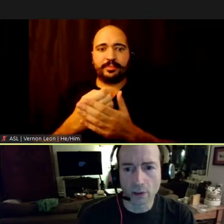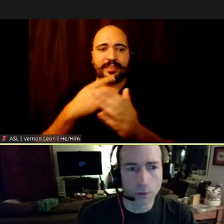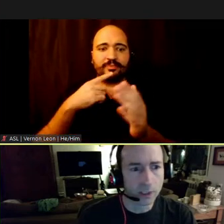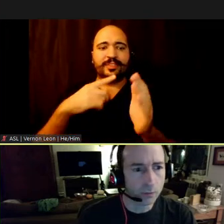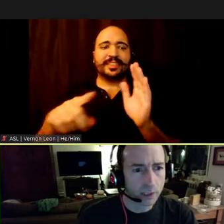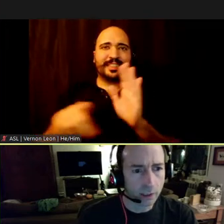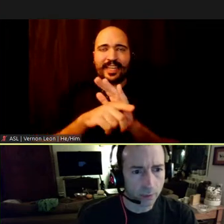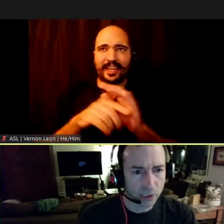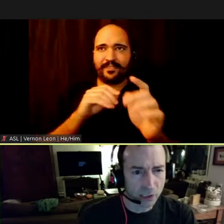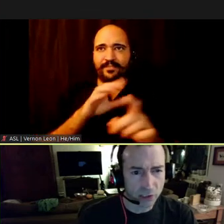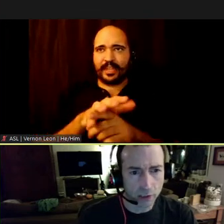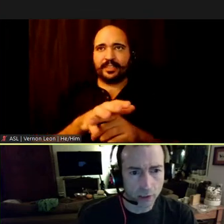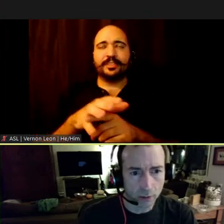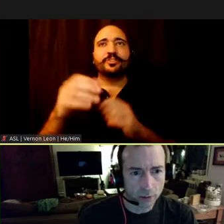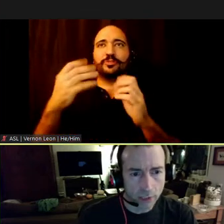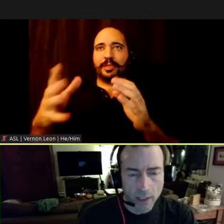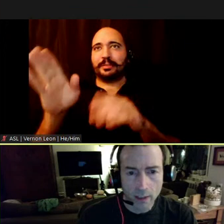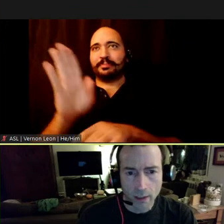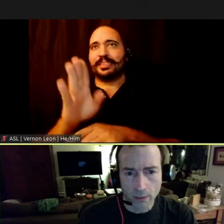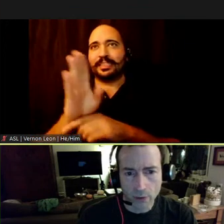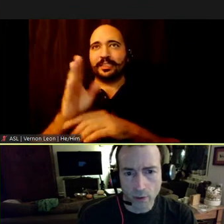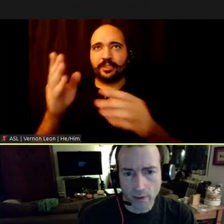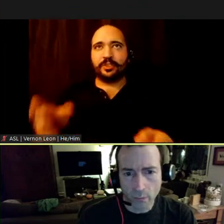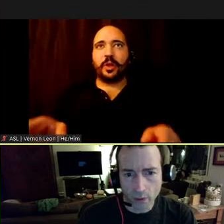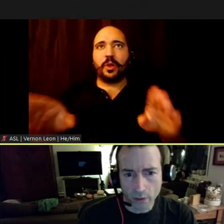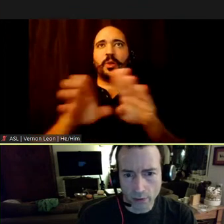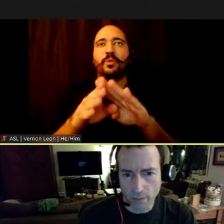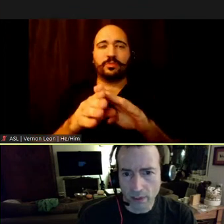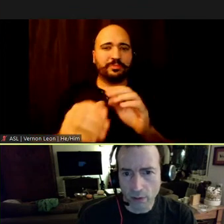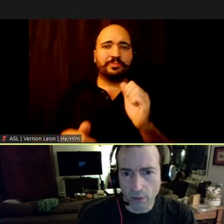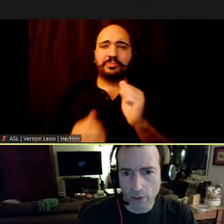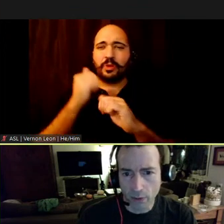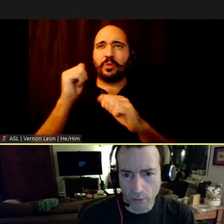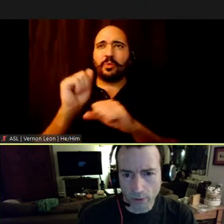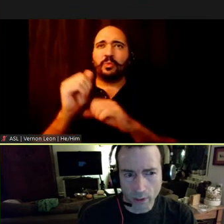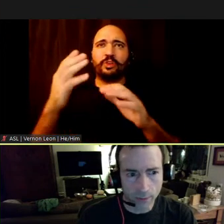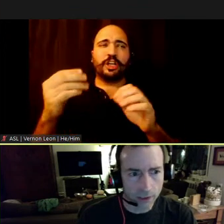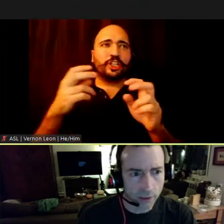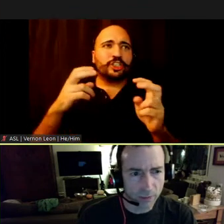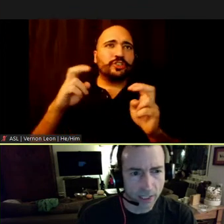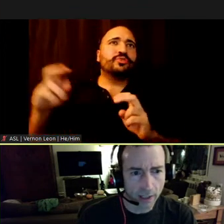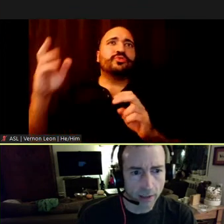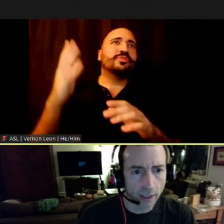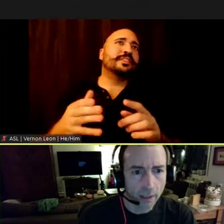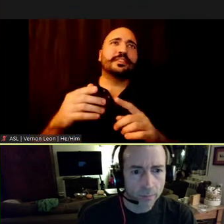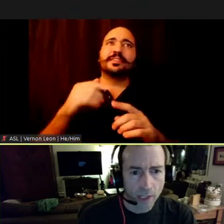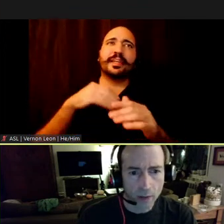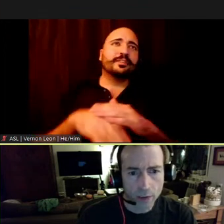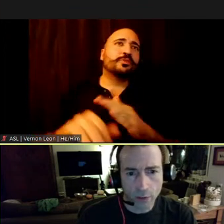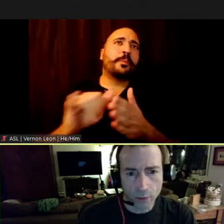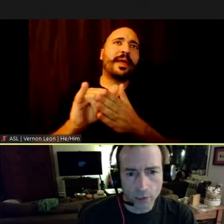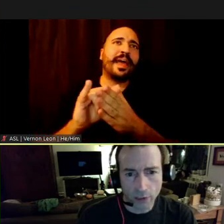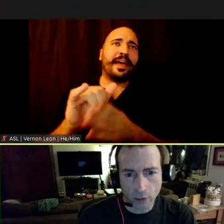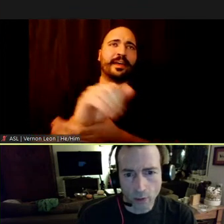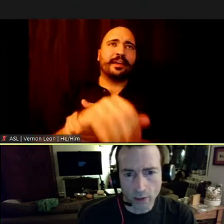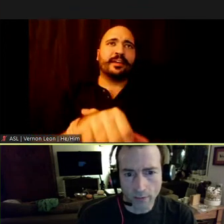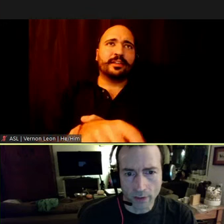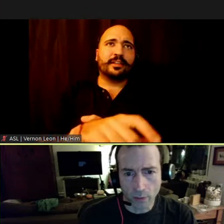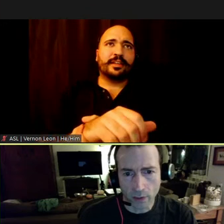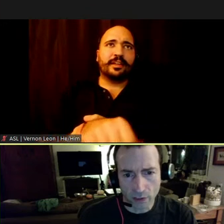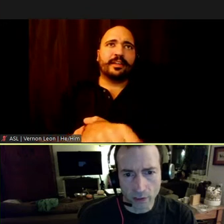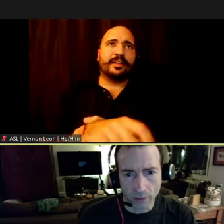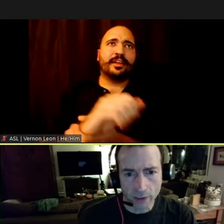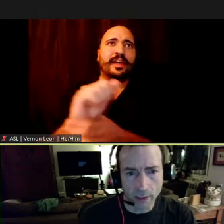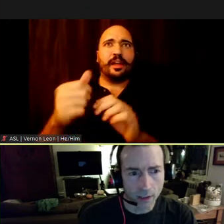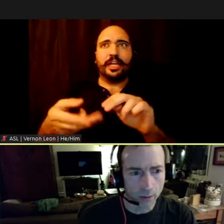and so many retail businesses closed and a majority of workers and many tourists no longer coming into Manhattan, how does increasing the cost of